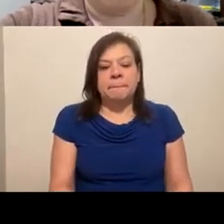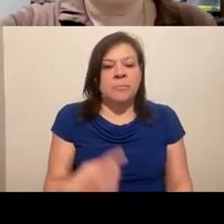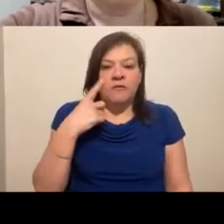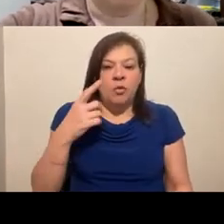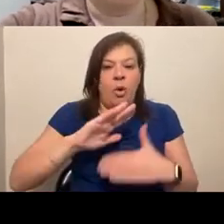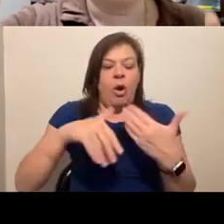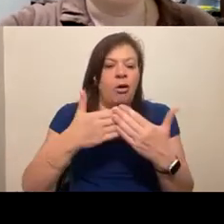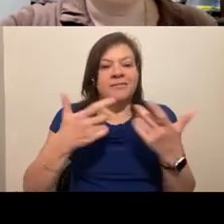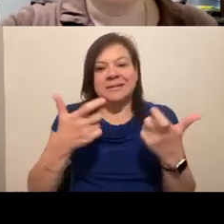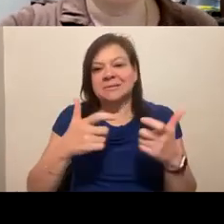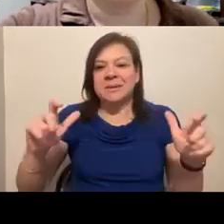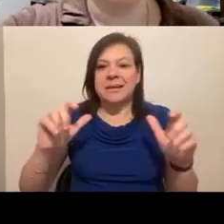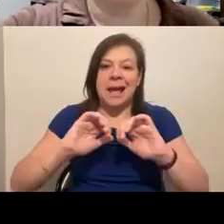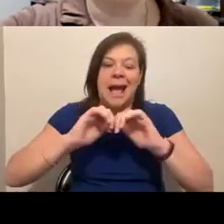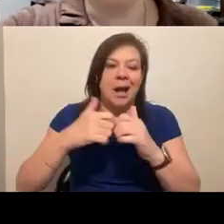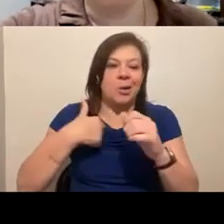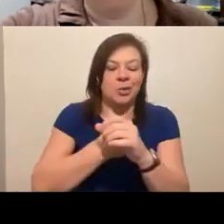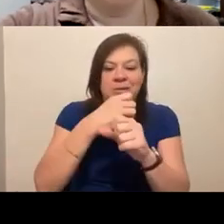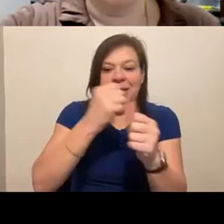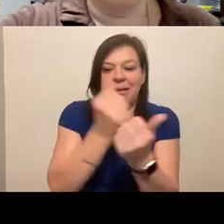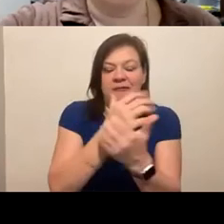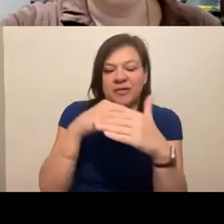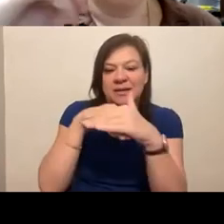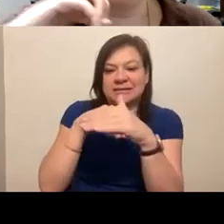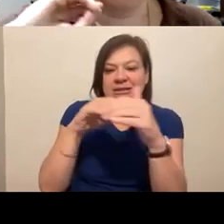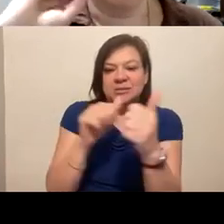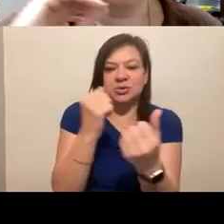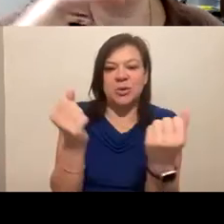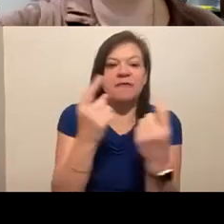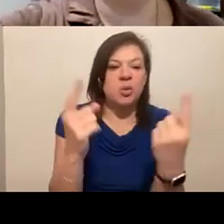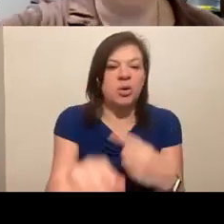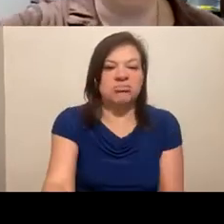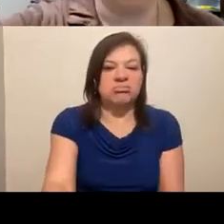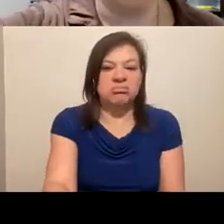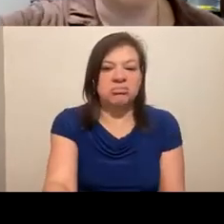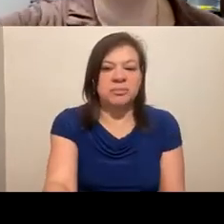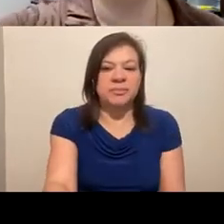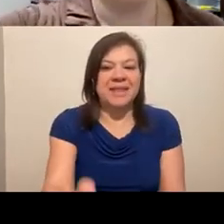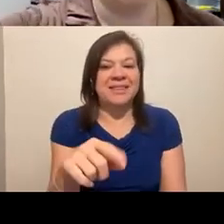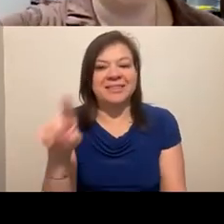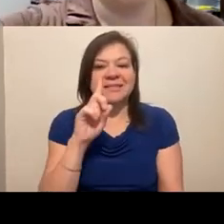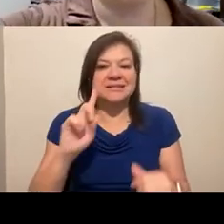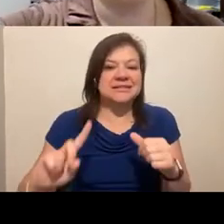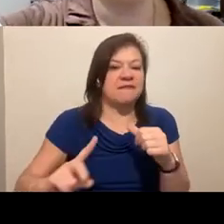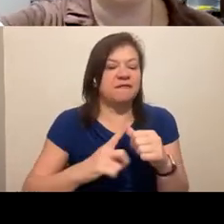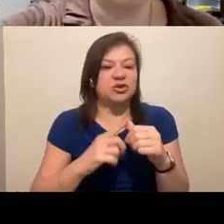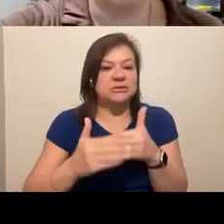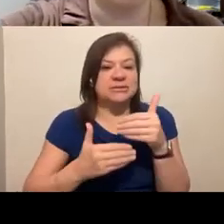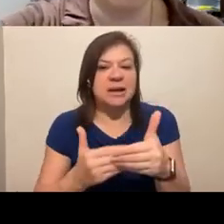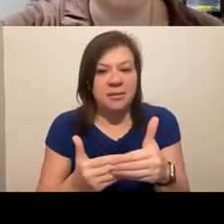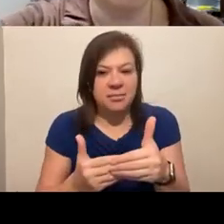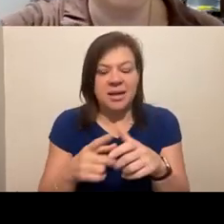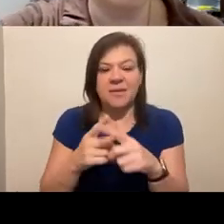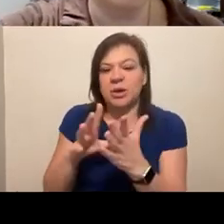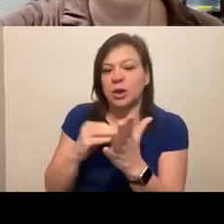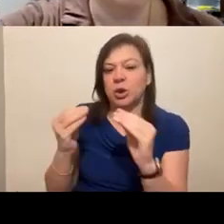how do we make everything accessible to everyone? It was the, here's the first step to take. And then from there, you can start to learn more